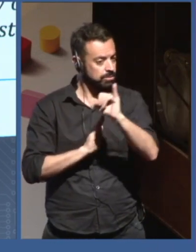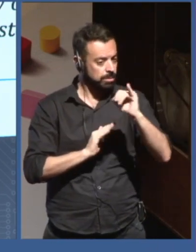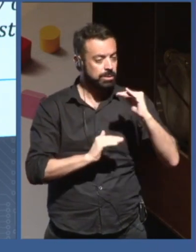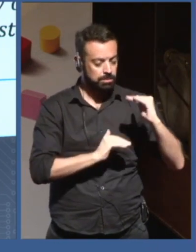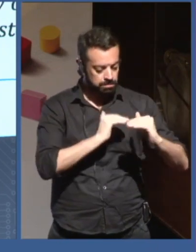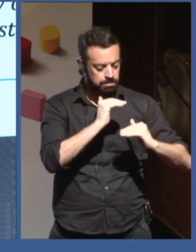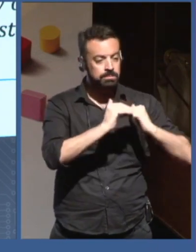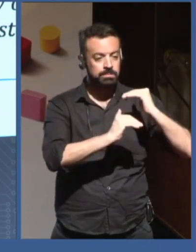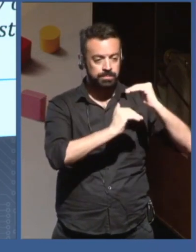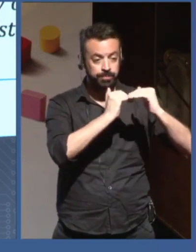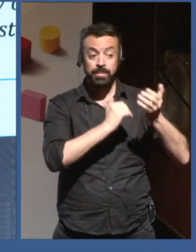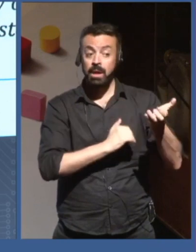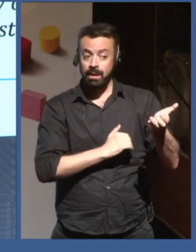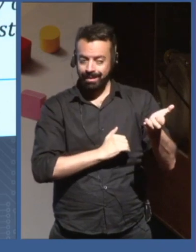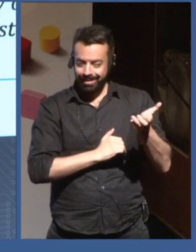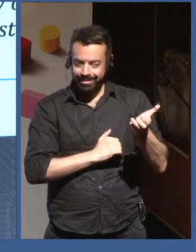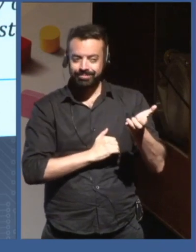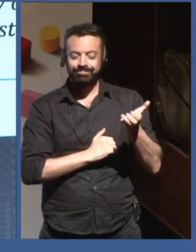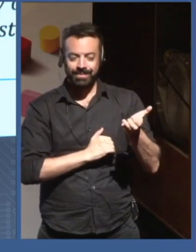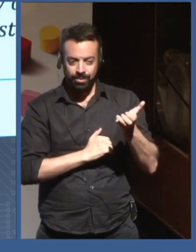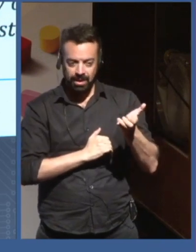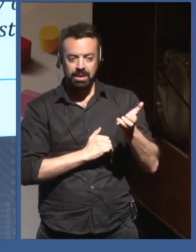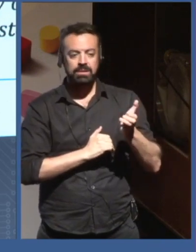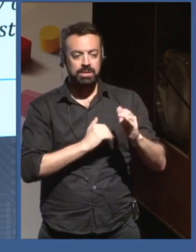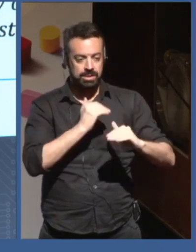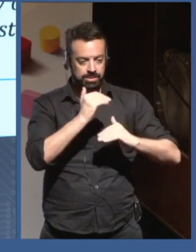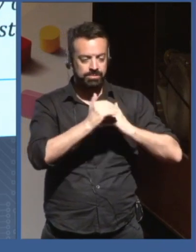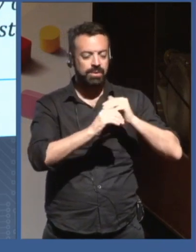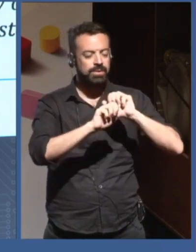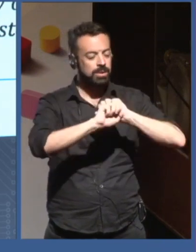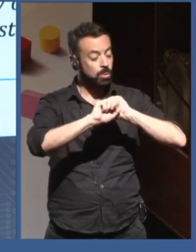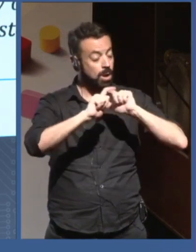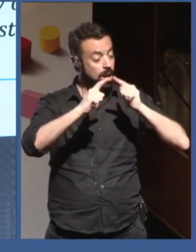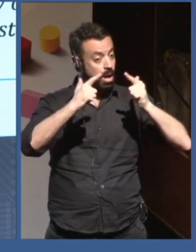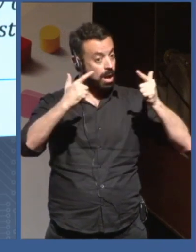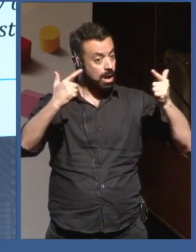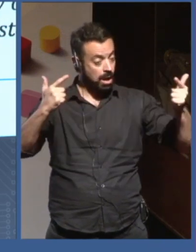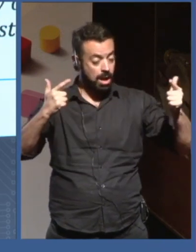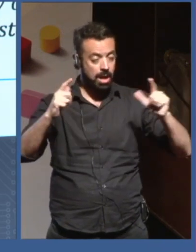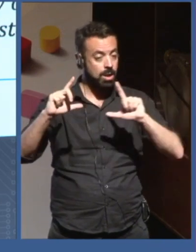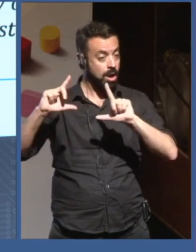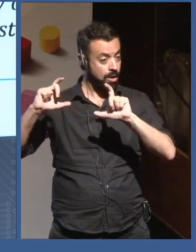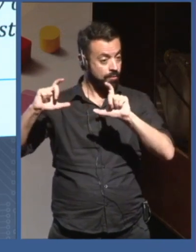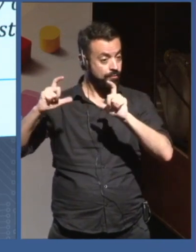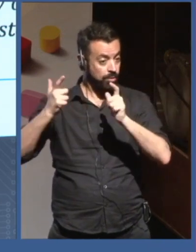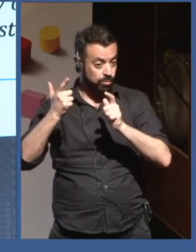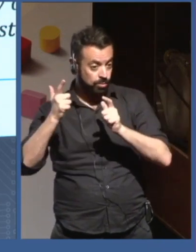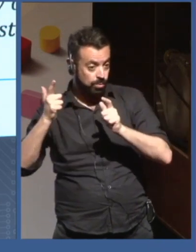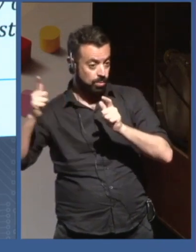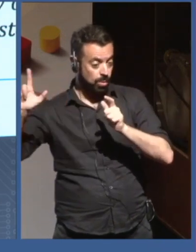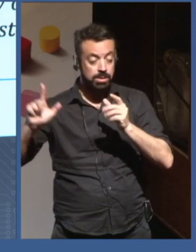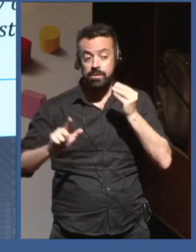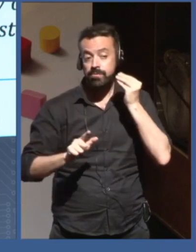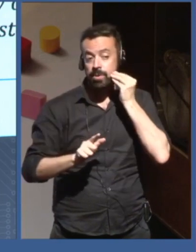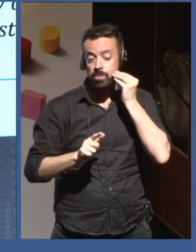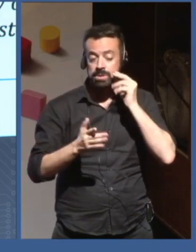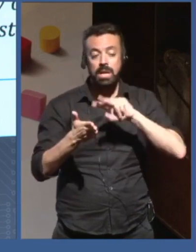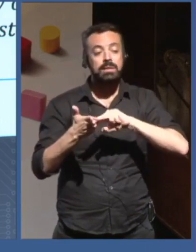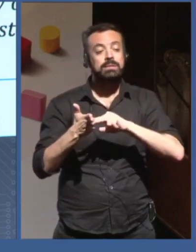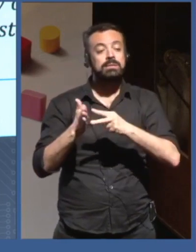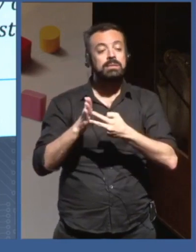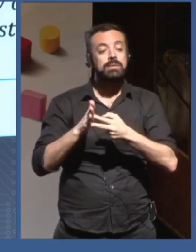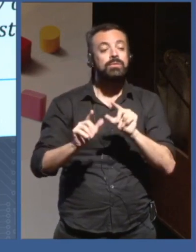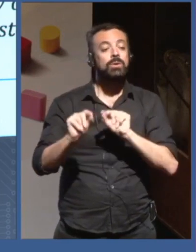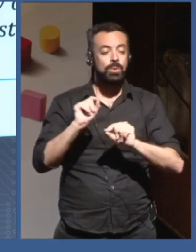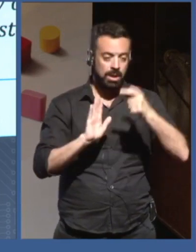clear or clearer in the next few slides what this AI, human AI is, could be,